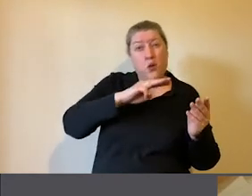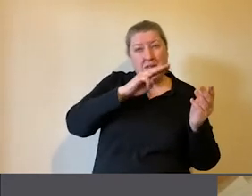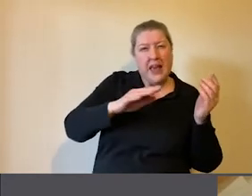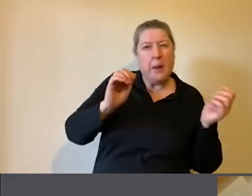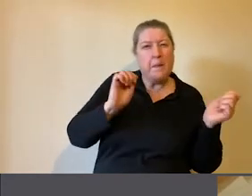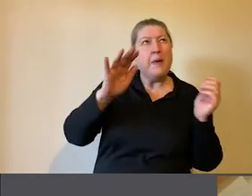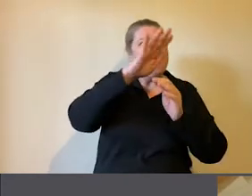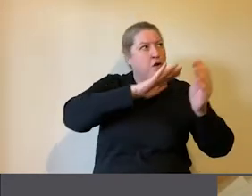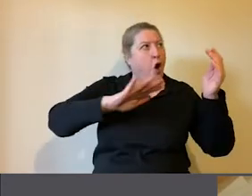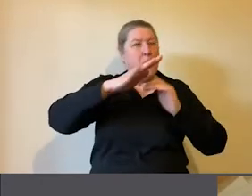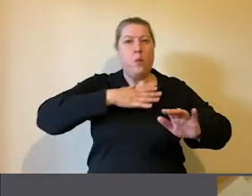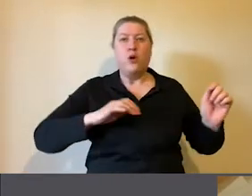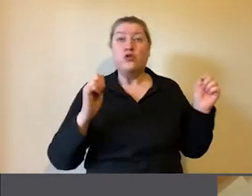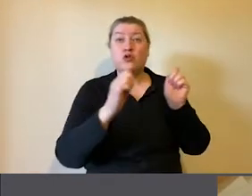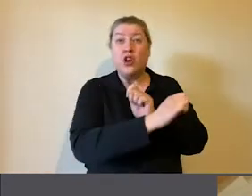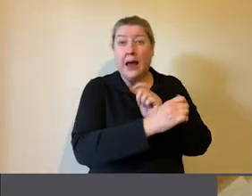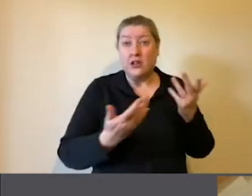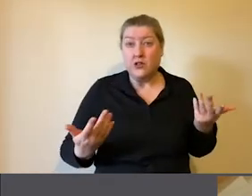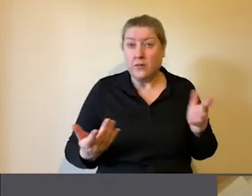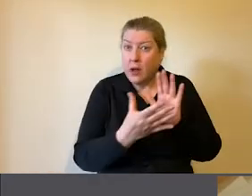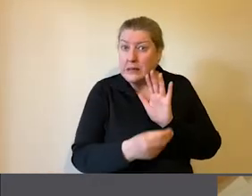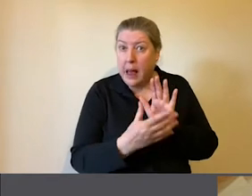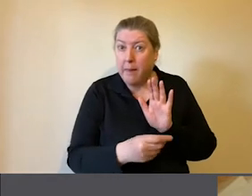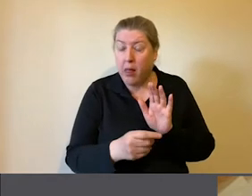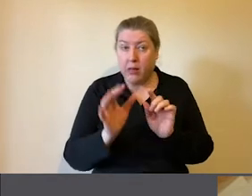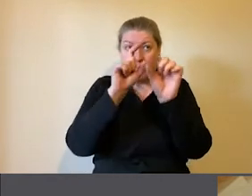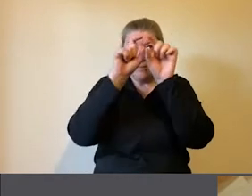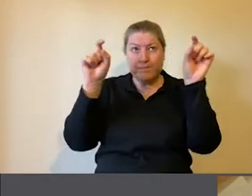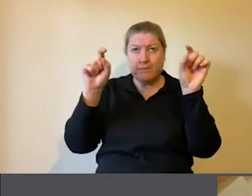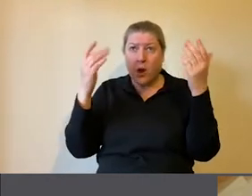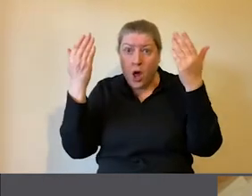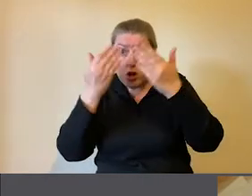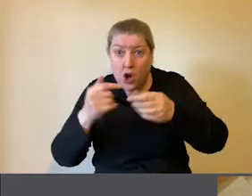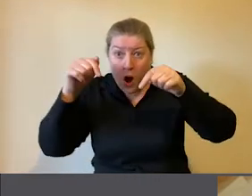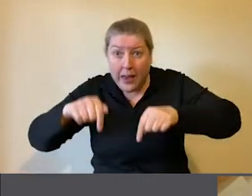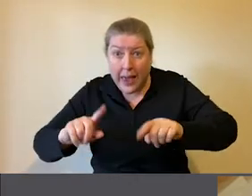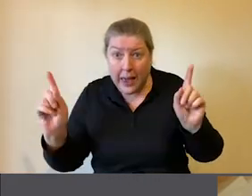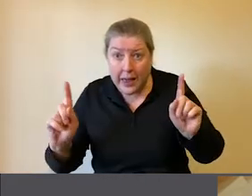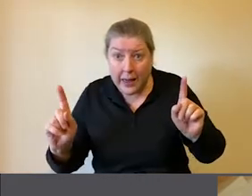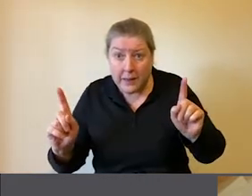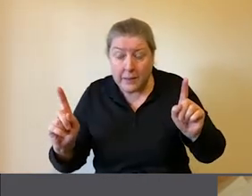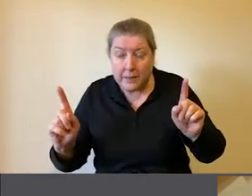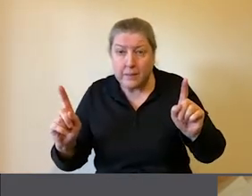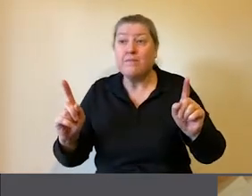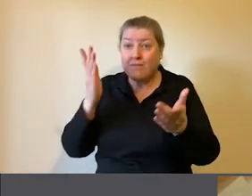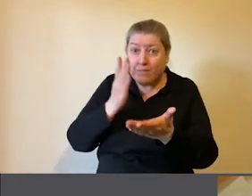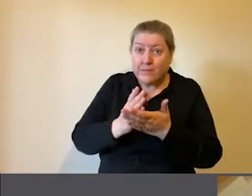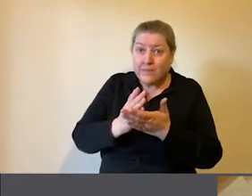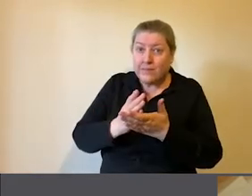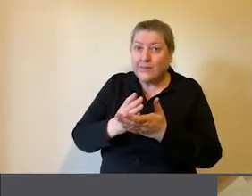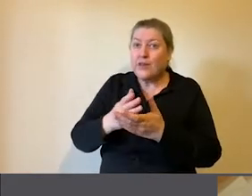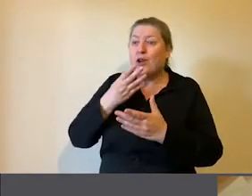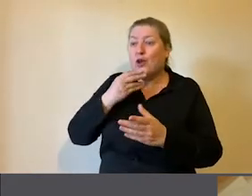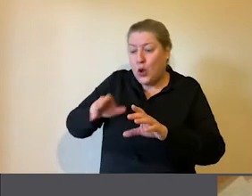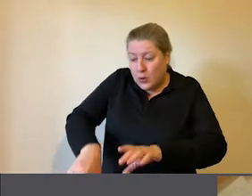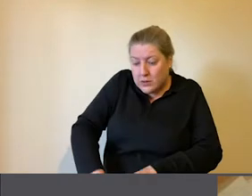change. For example, is it too dark in this gallery? If it is, we suggested they get the torch